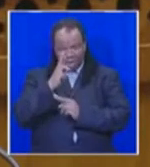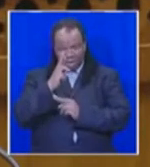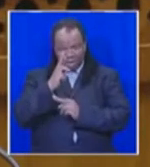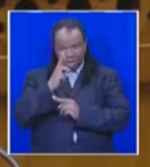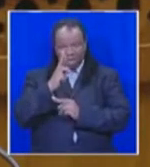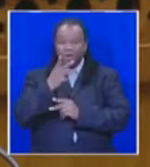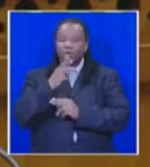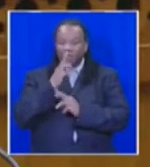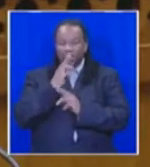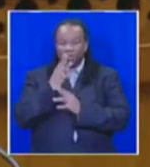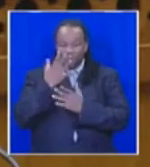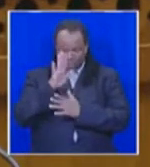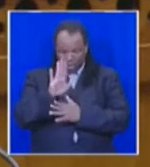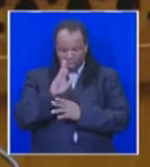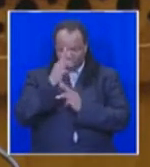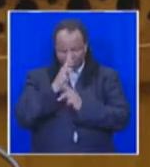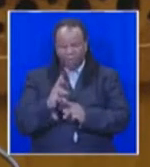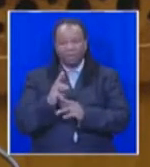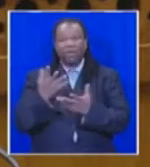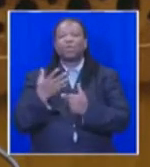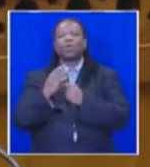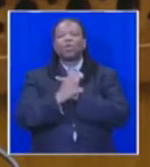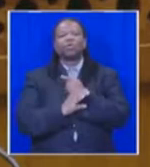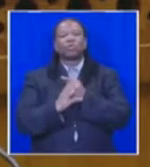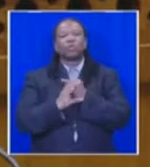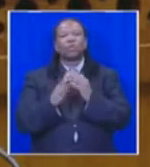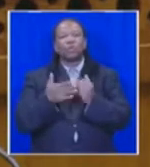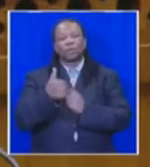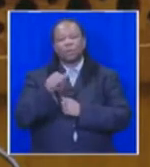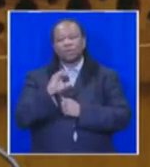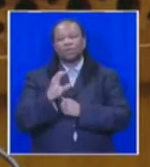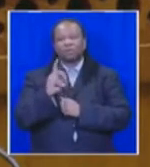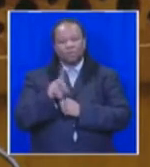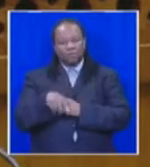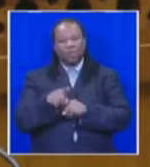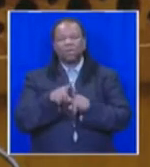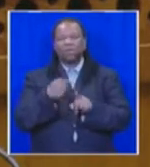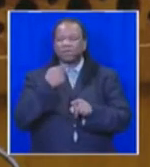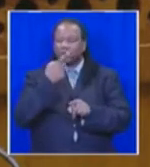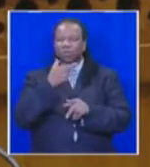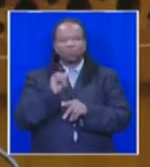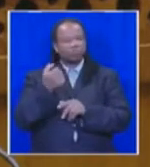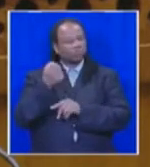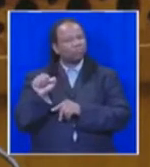Constitution. The ACDP for example voted against the Constitution. The ACDP